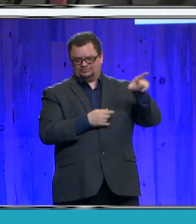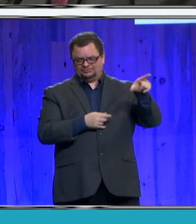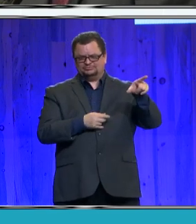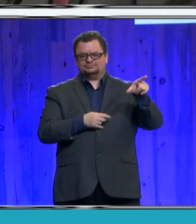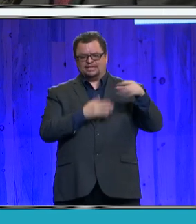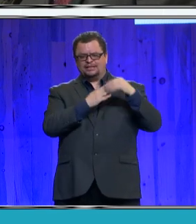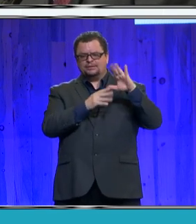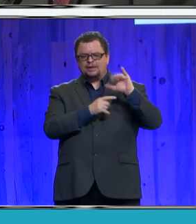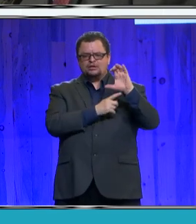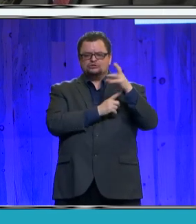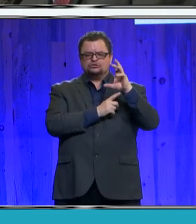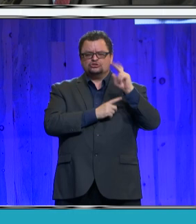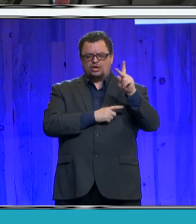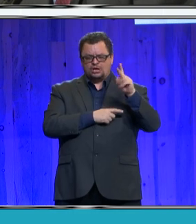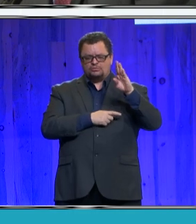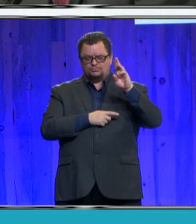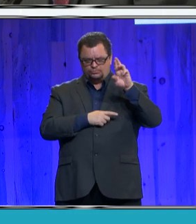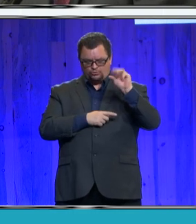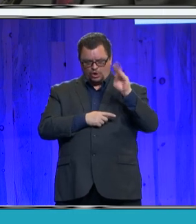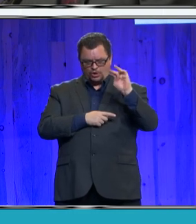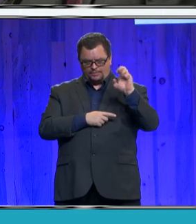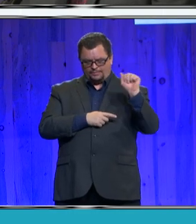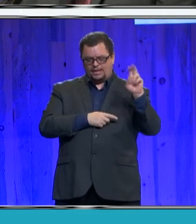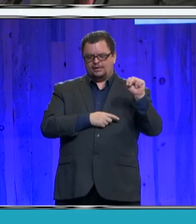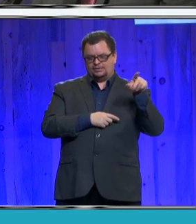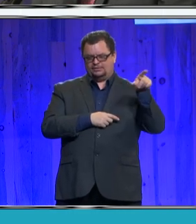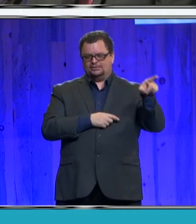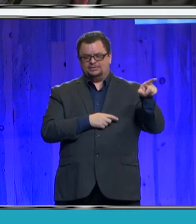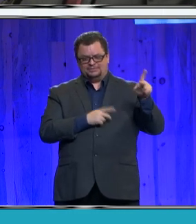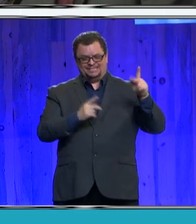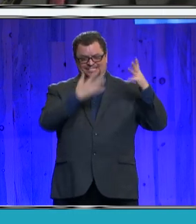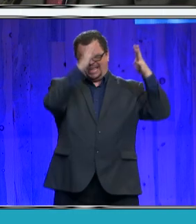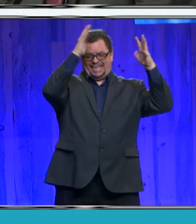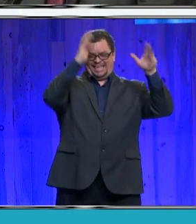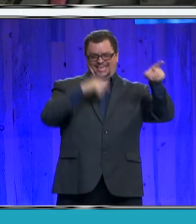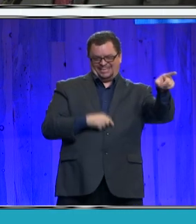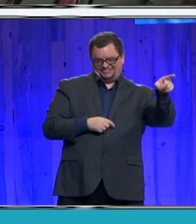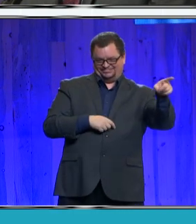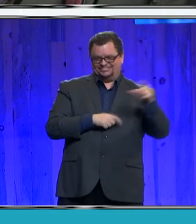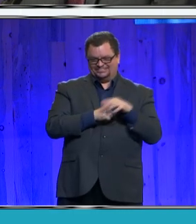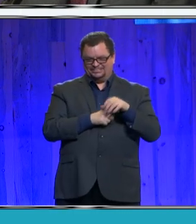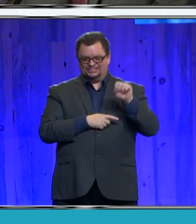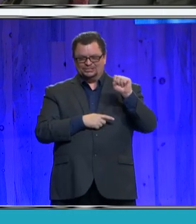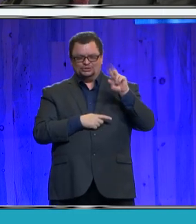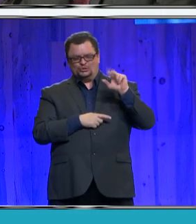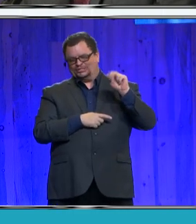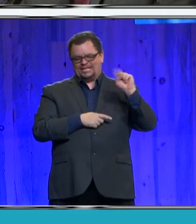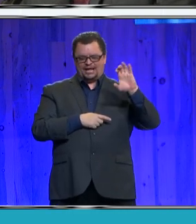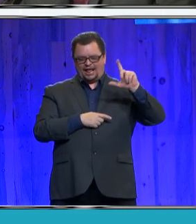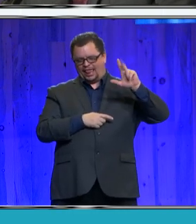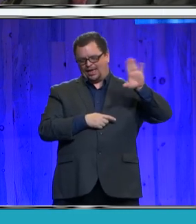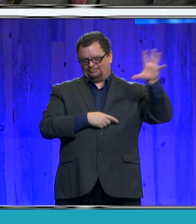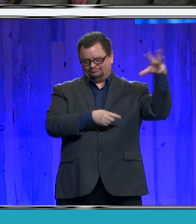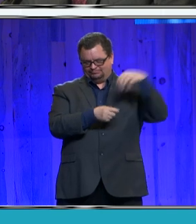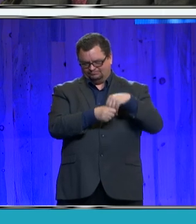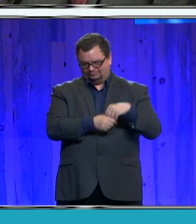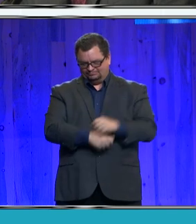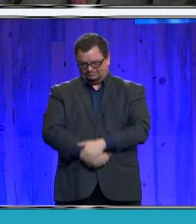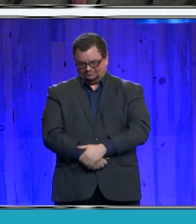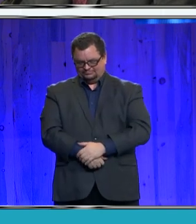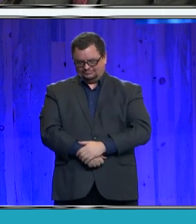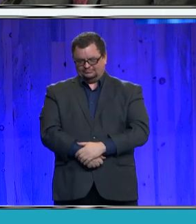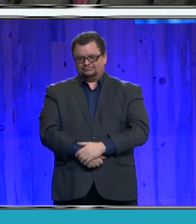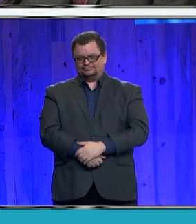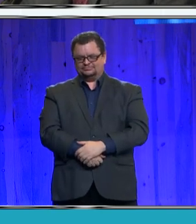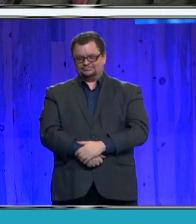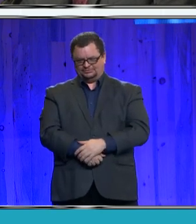And it looks like he's got his own fan club over here as well. Laughter He and his staff manage dozens of citizen services, but